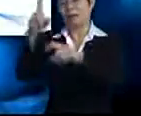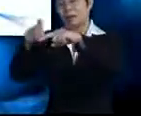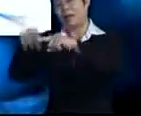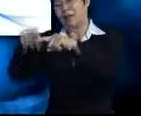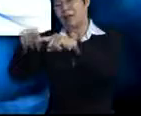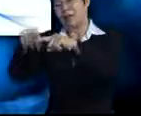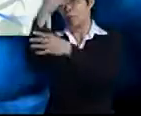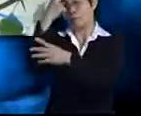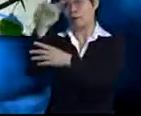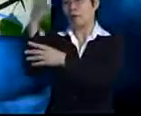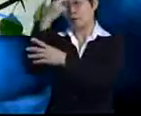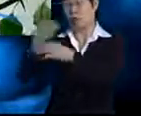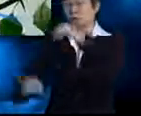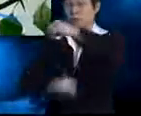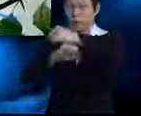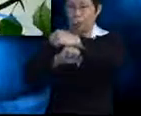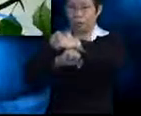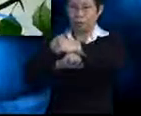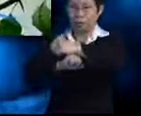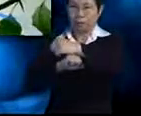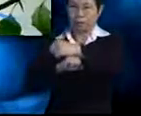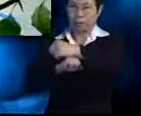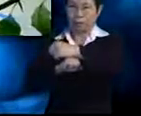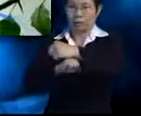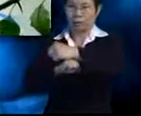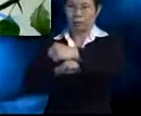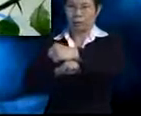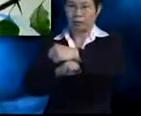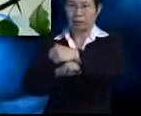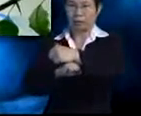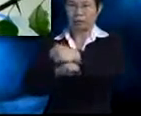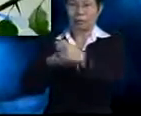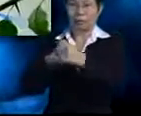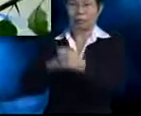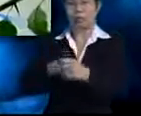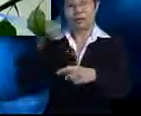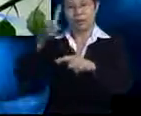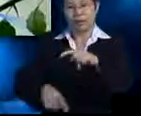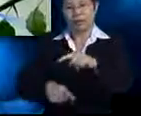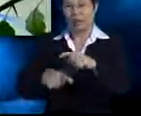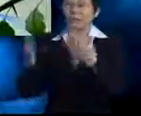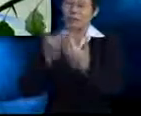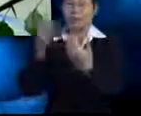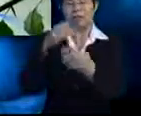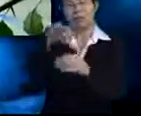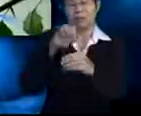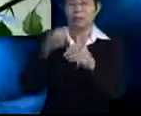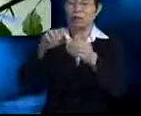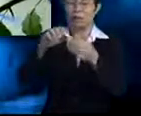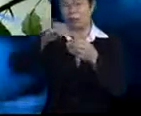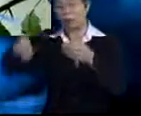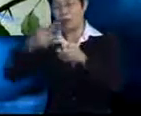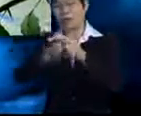Bugen villas have thorns, which actually is a modified branch that cannot be easily removed from the stem.